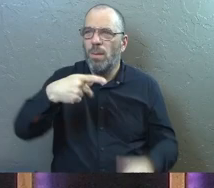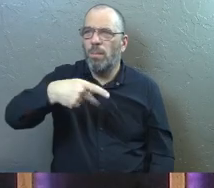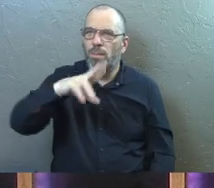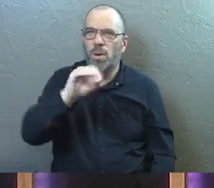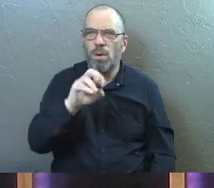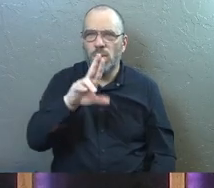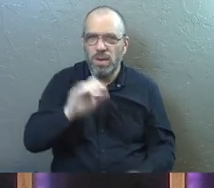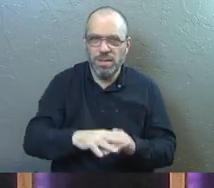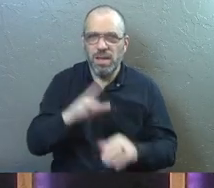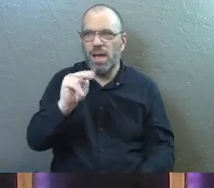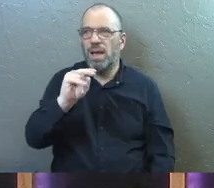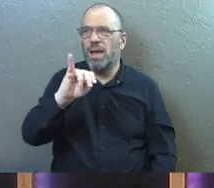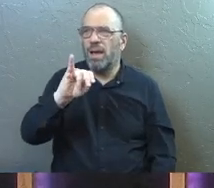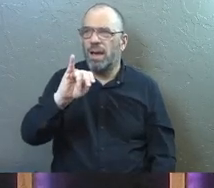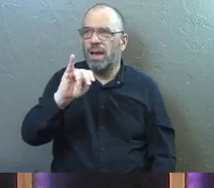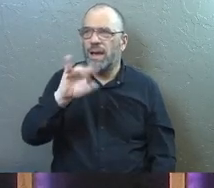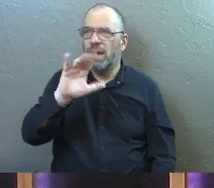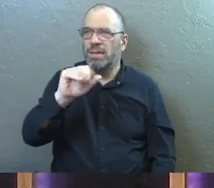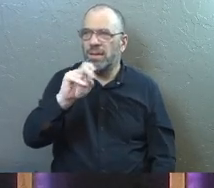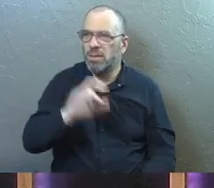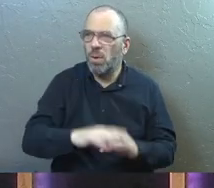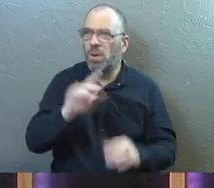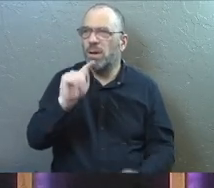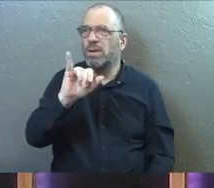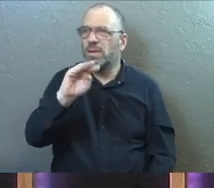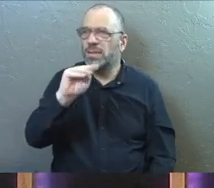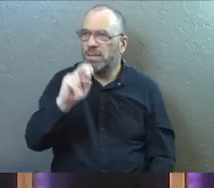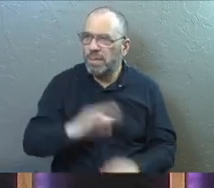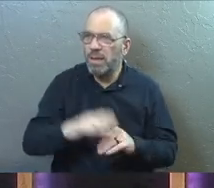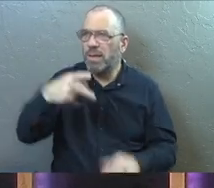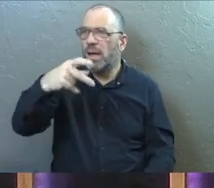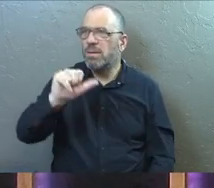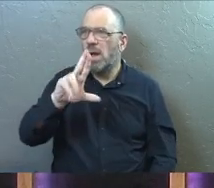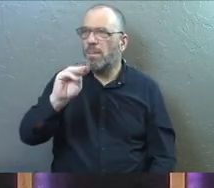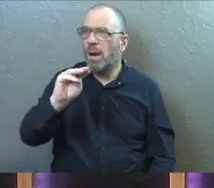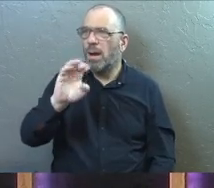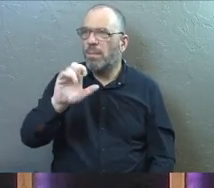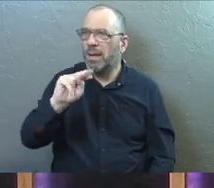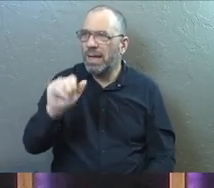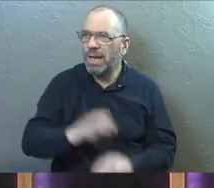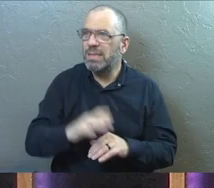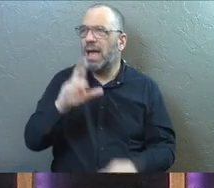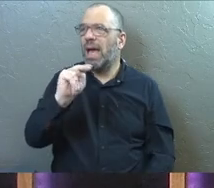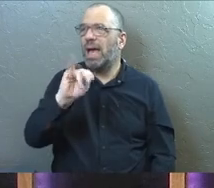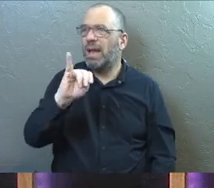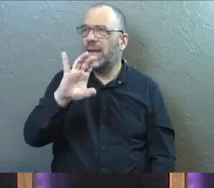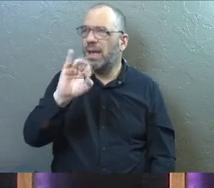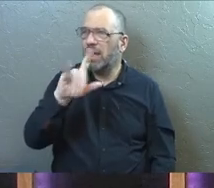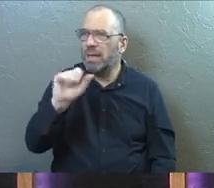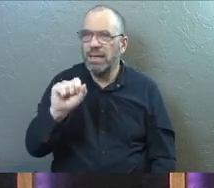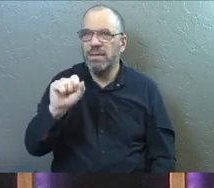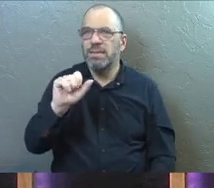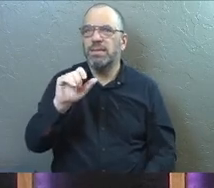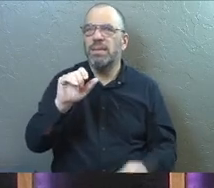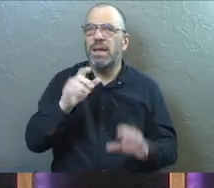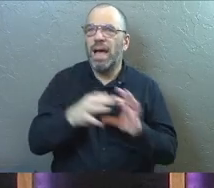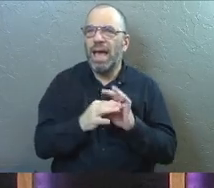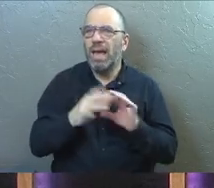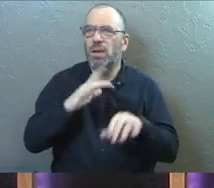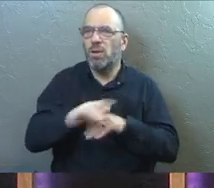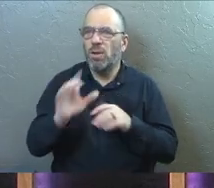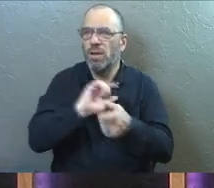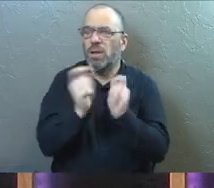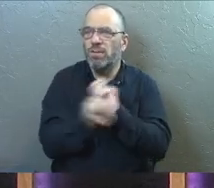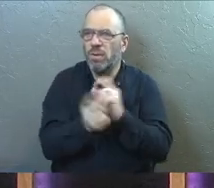Procurus, Nicanor, Timon, Parmenaeus, and Nicholas of Antioch, an earlier